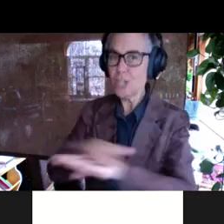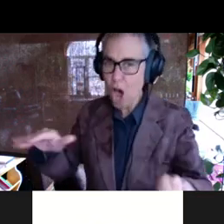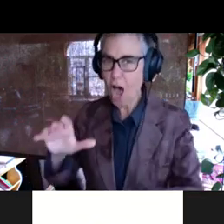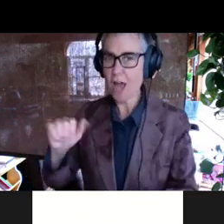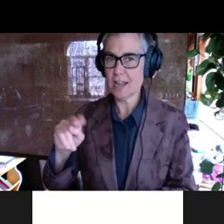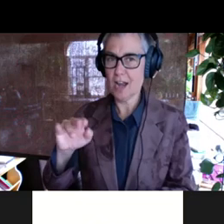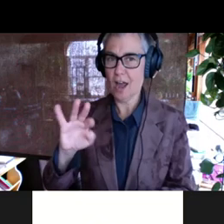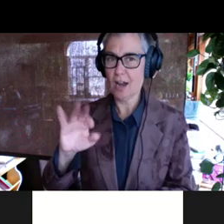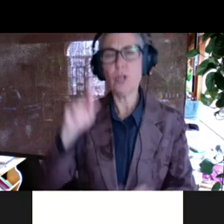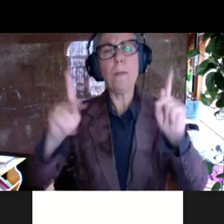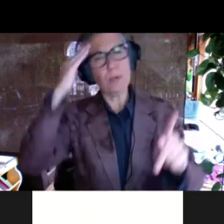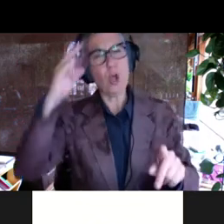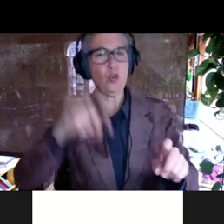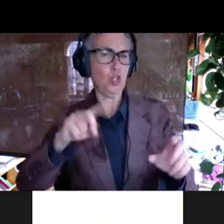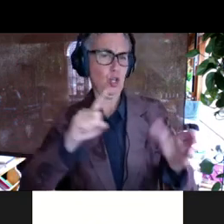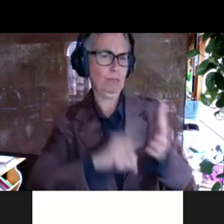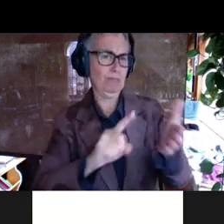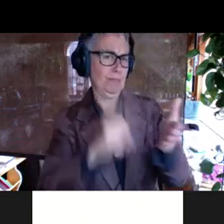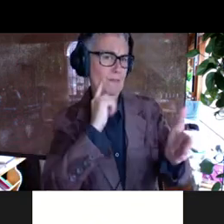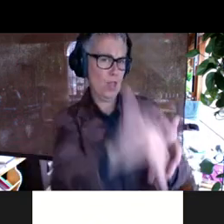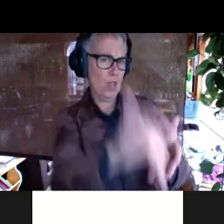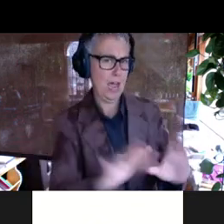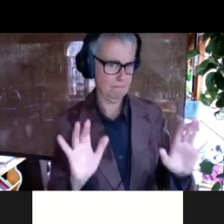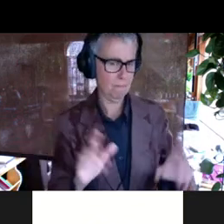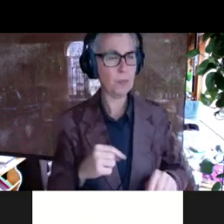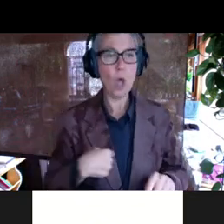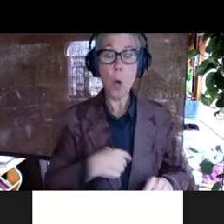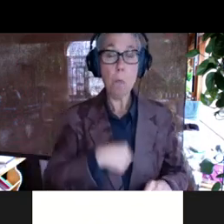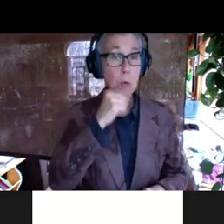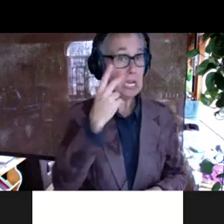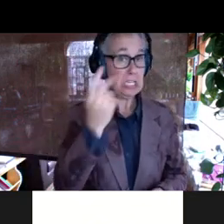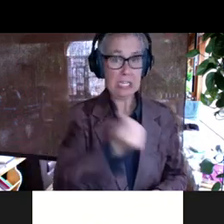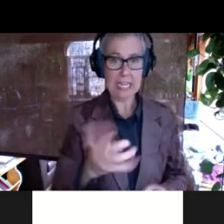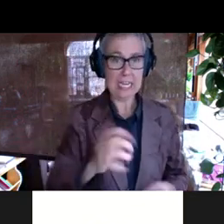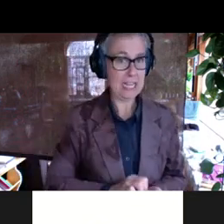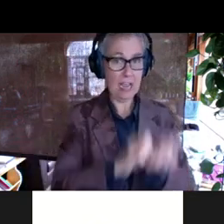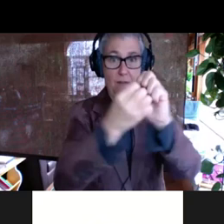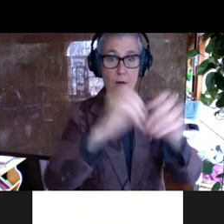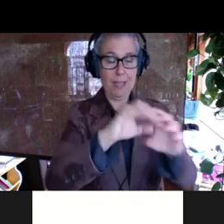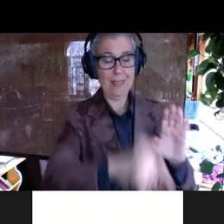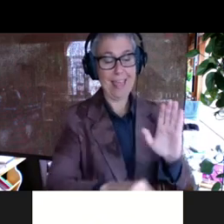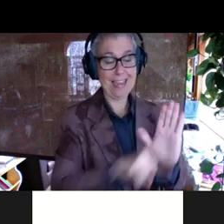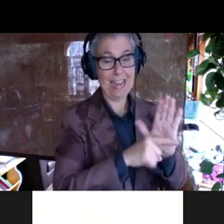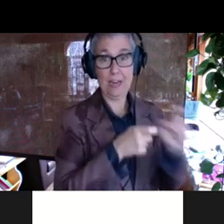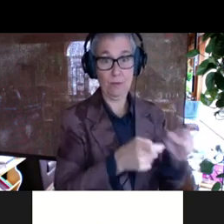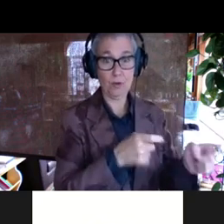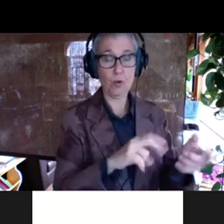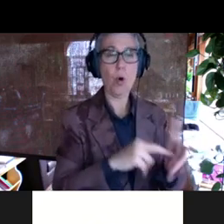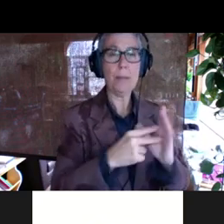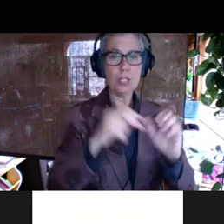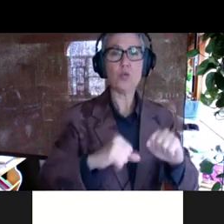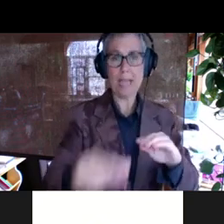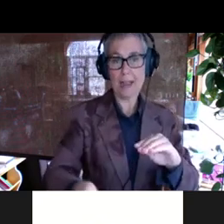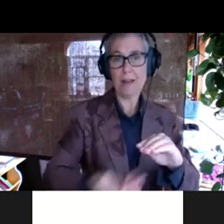And because we didn't see anything evolve over in our negative control on the left, we can